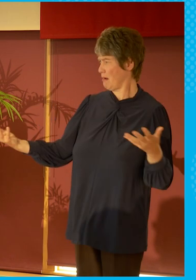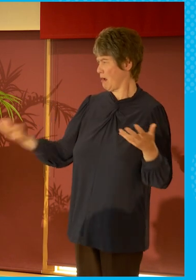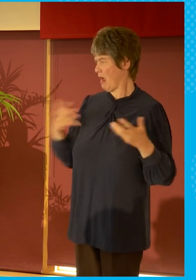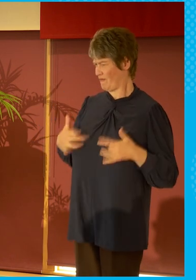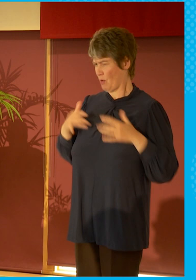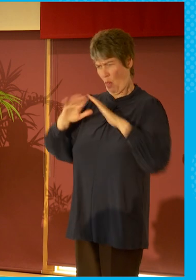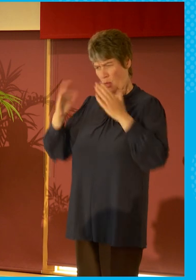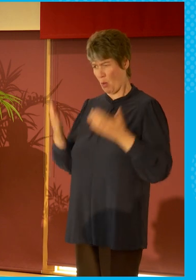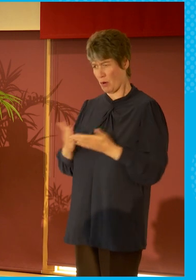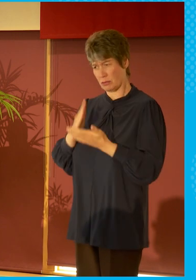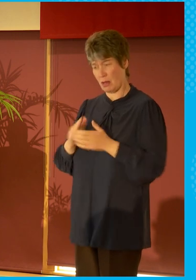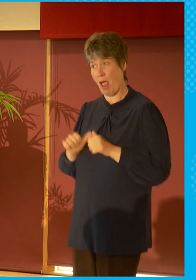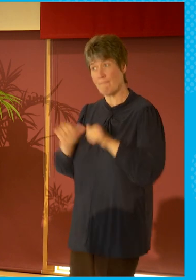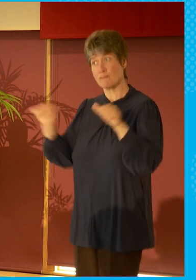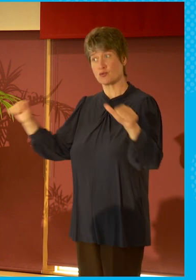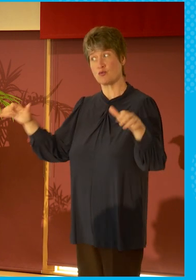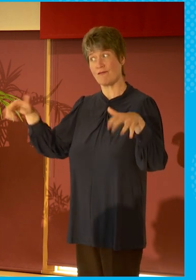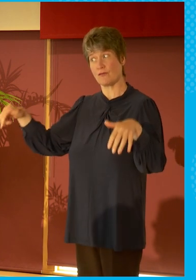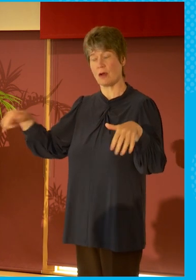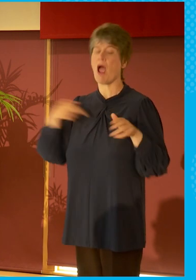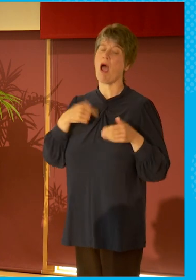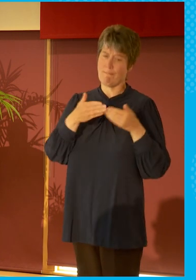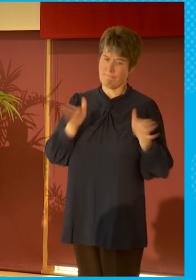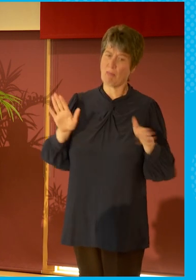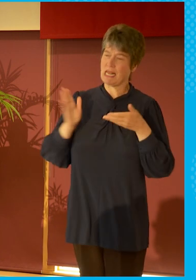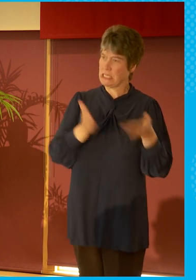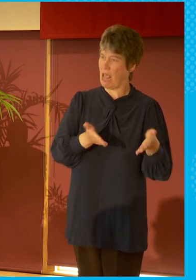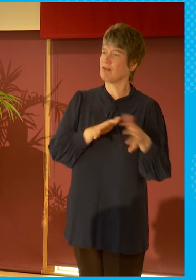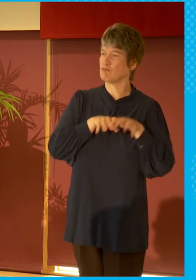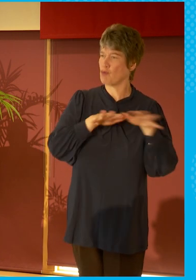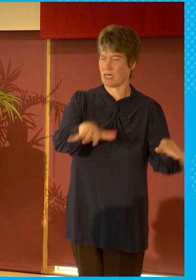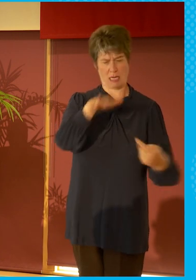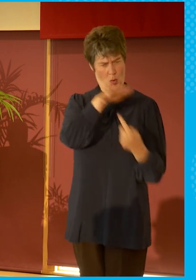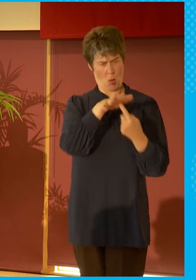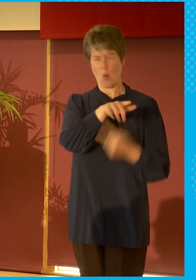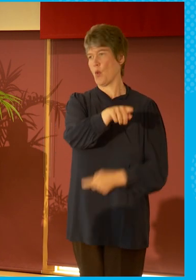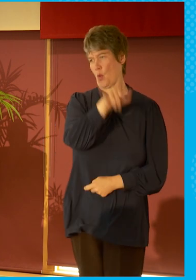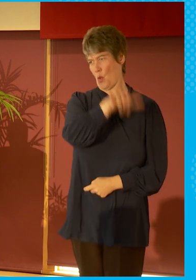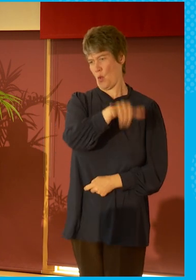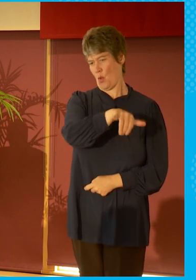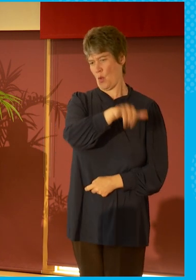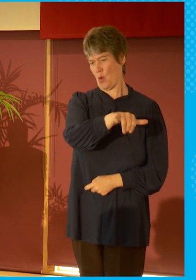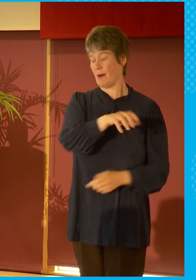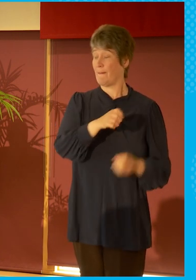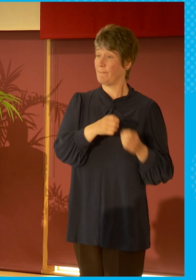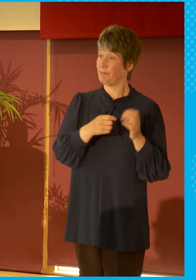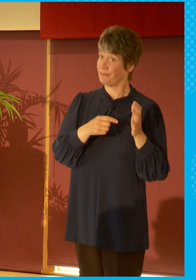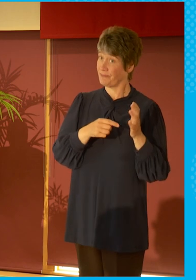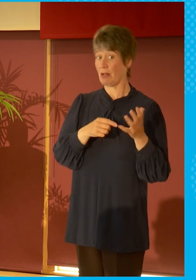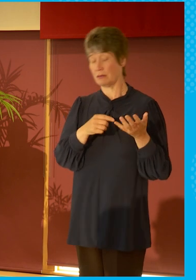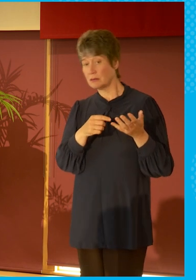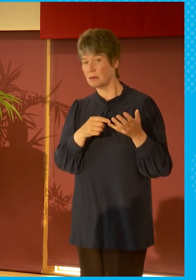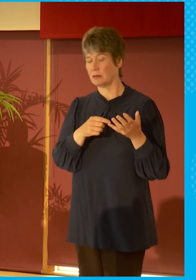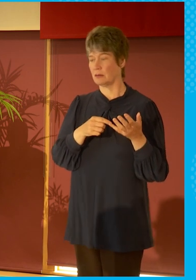broadcasting is hugely important, important for many reasons and I'm sure we'll get into that during the discussion, it's important where